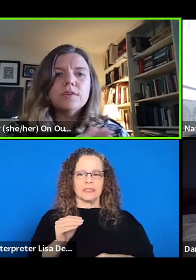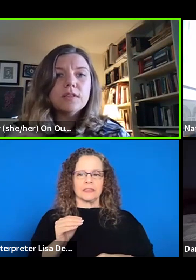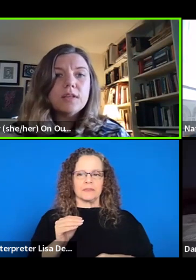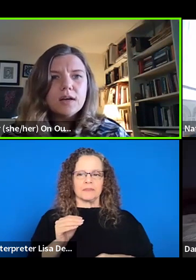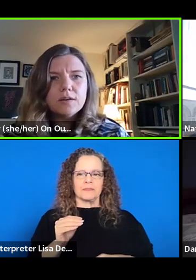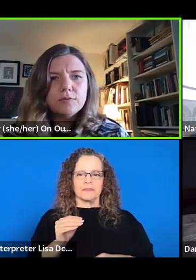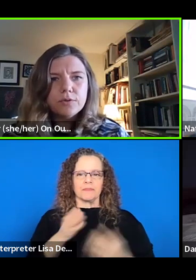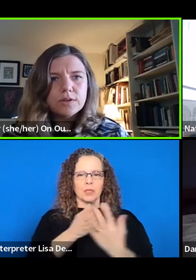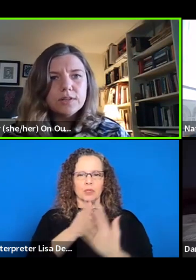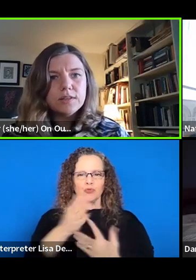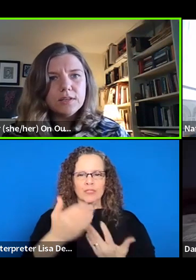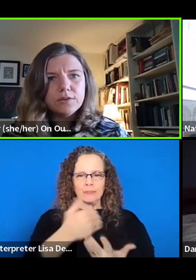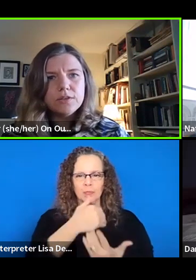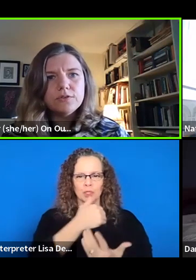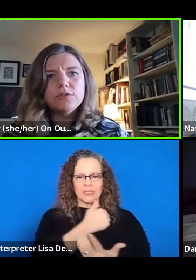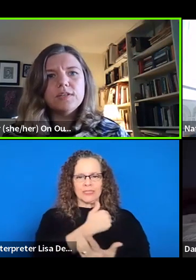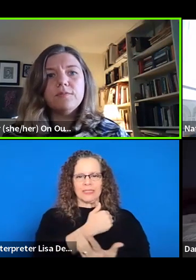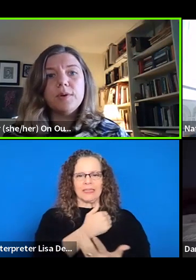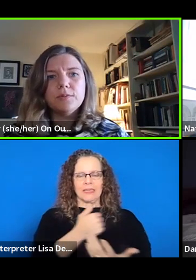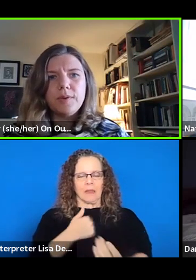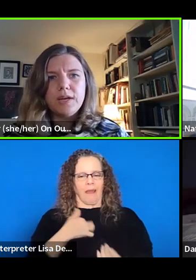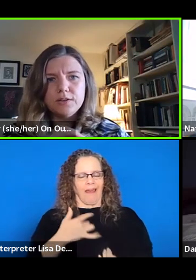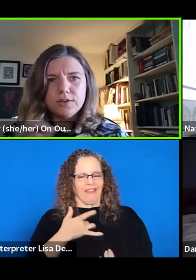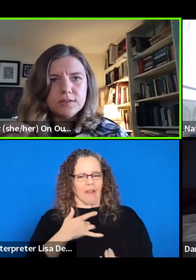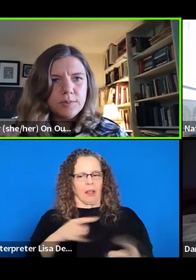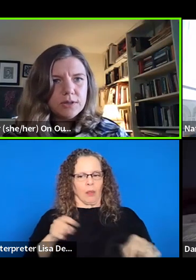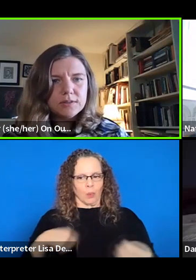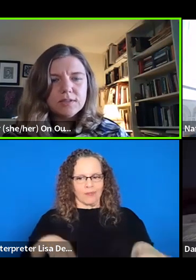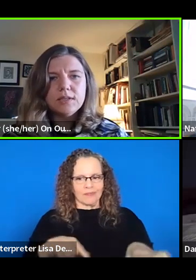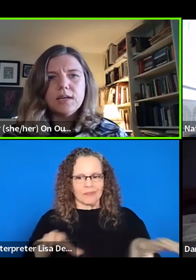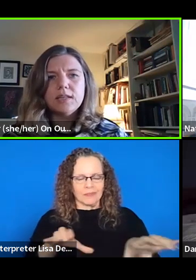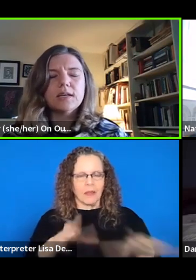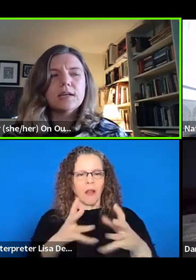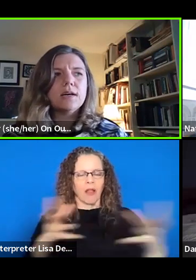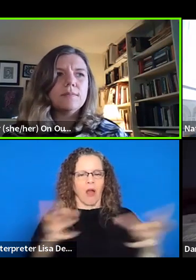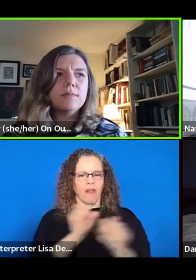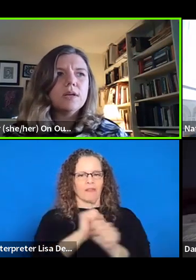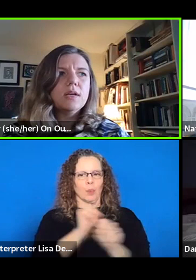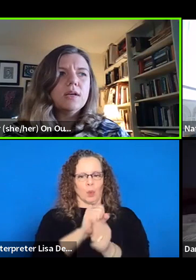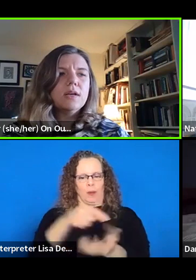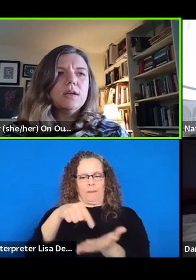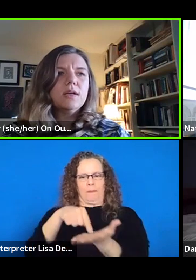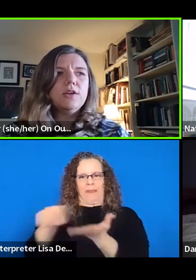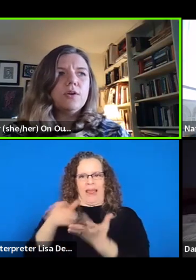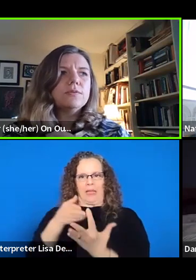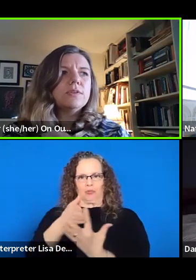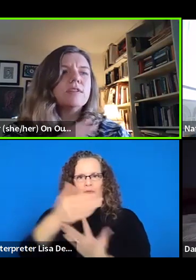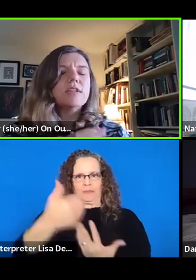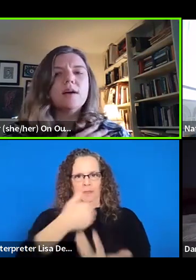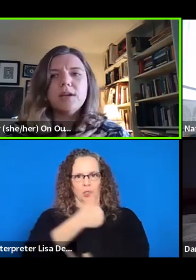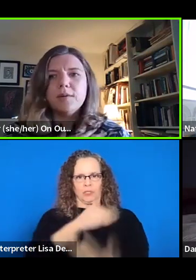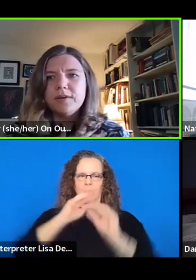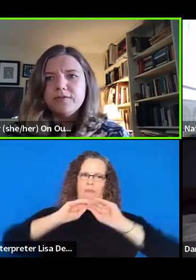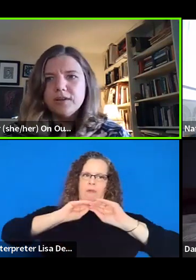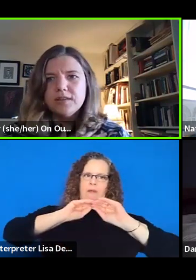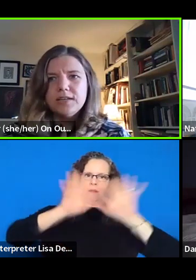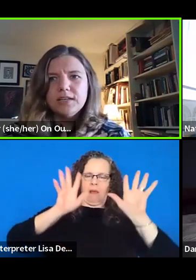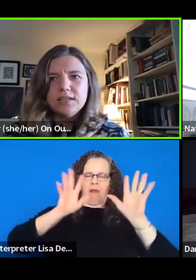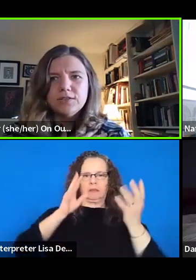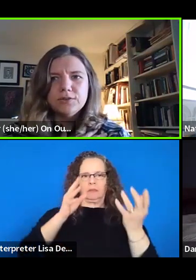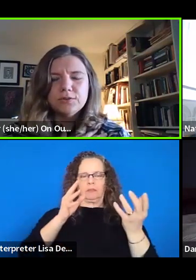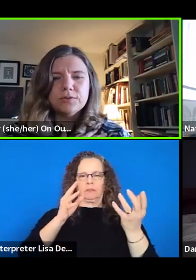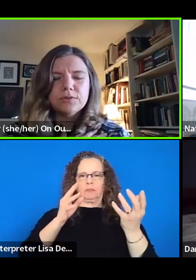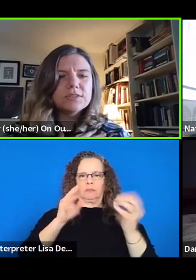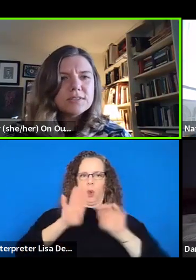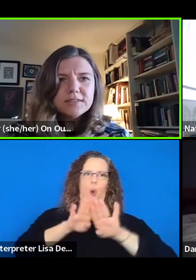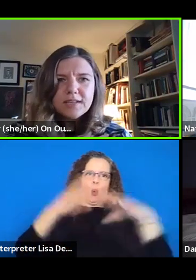I think we've done a lot of work in the theater industry to have better pay transparency. I think, um, you know, definitely coming up, I felt the